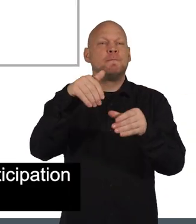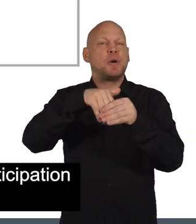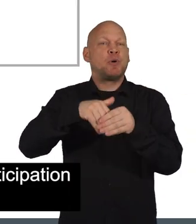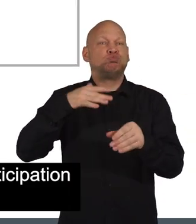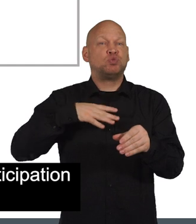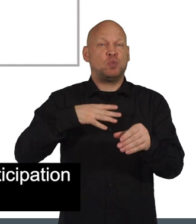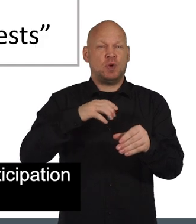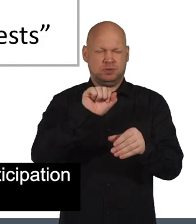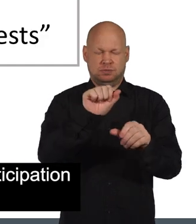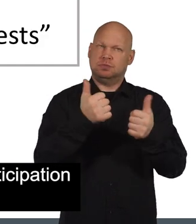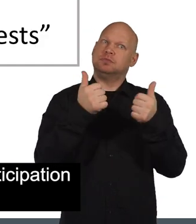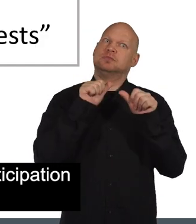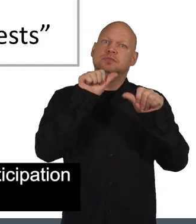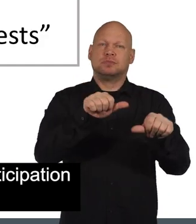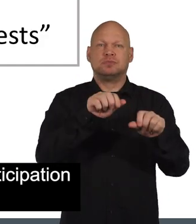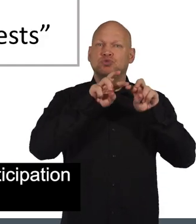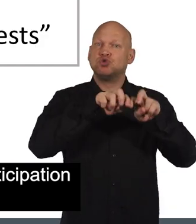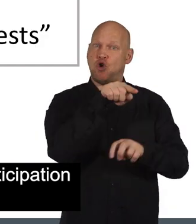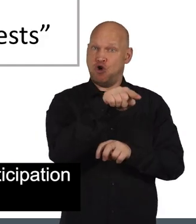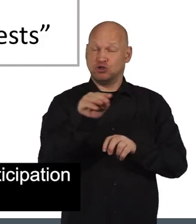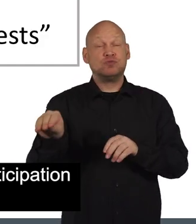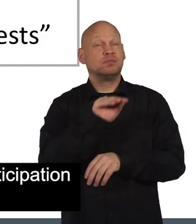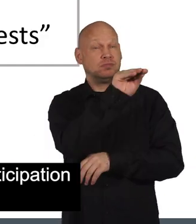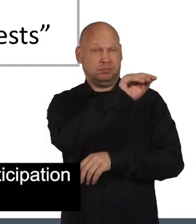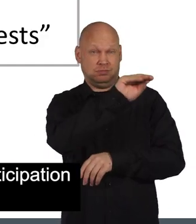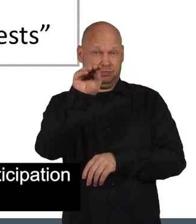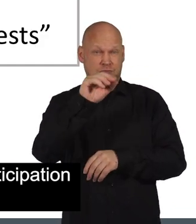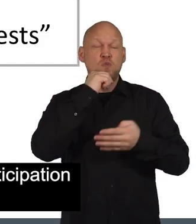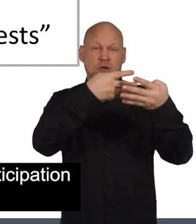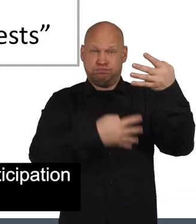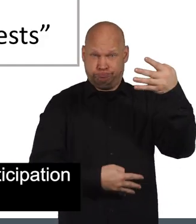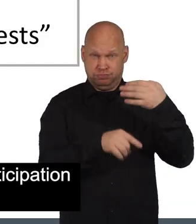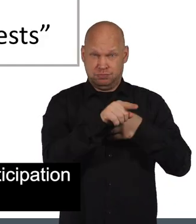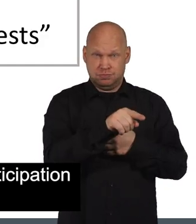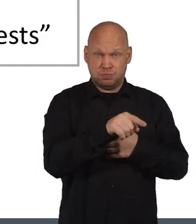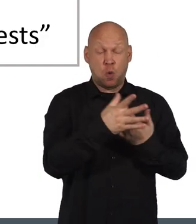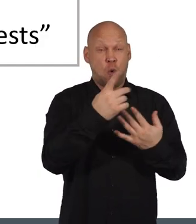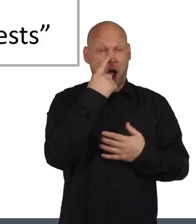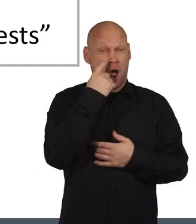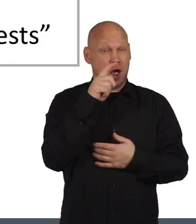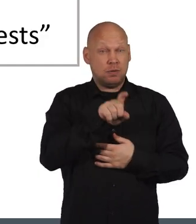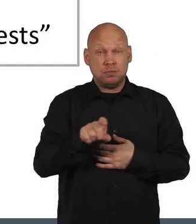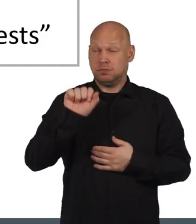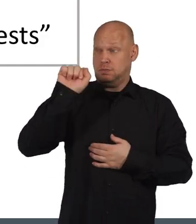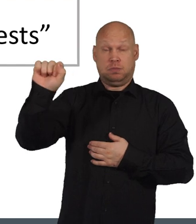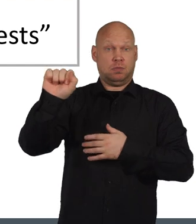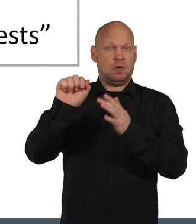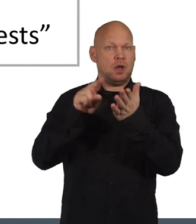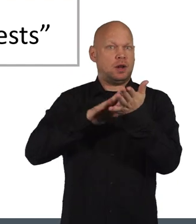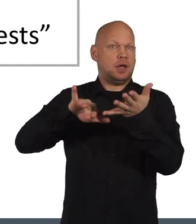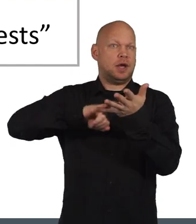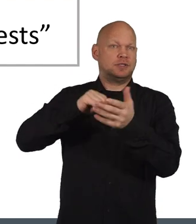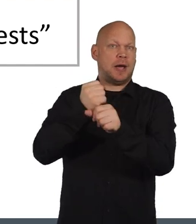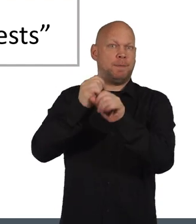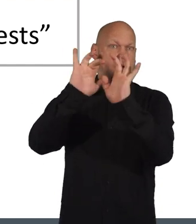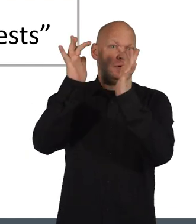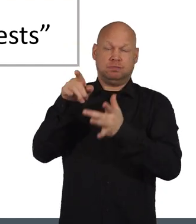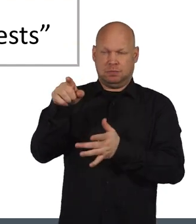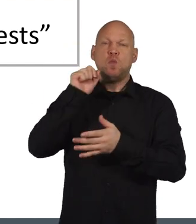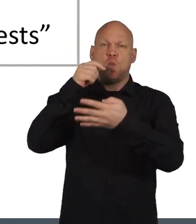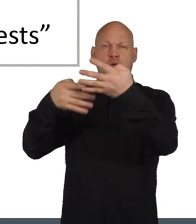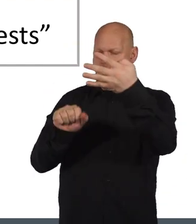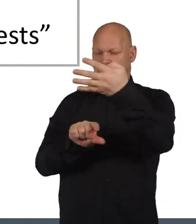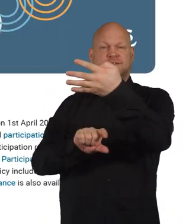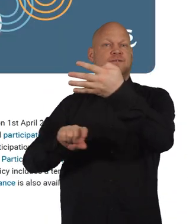Grampian and participation requests into your favourite search engine or you could look for the relevant page on their website.